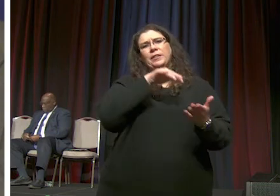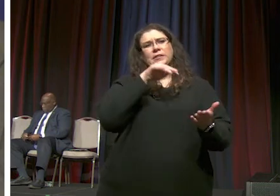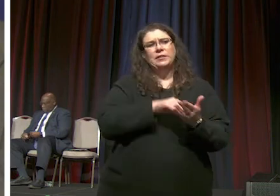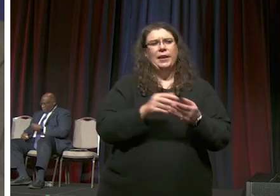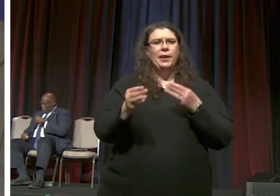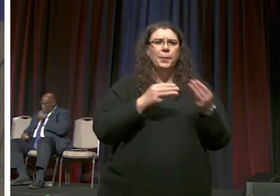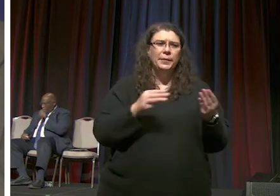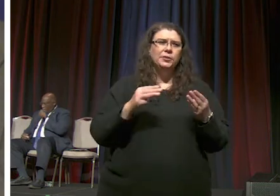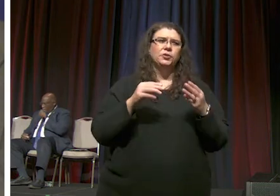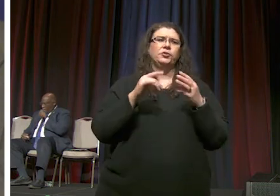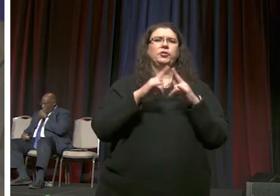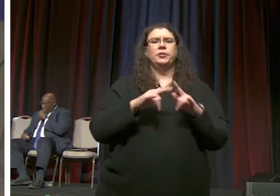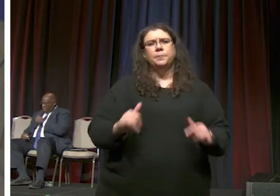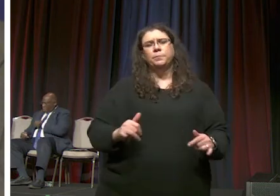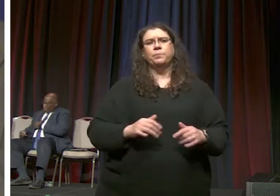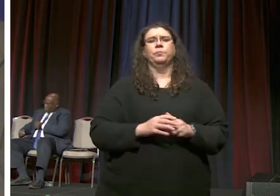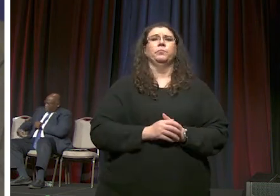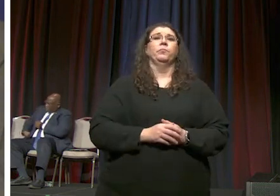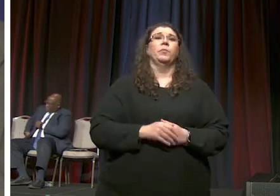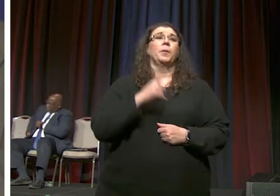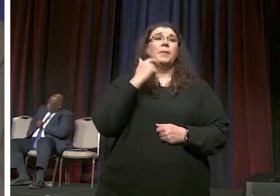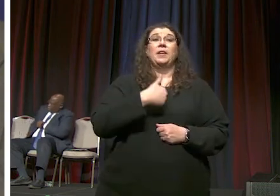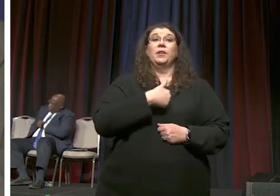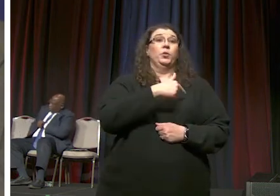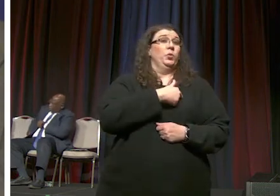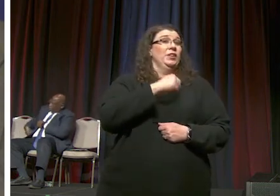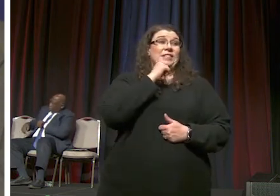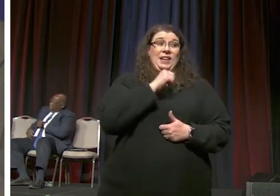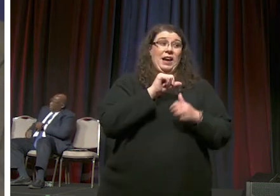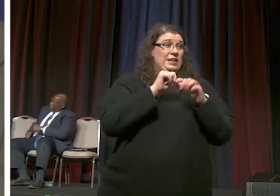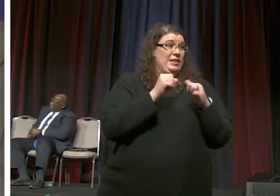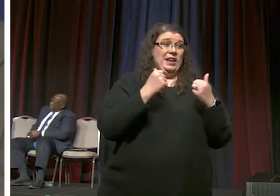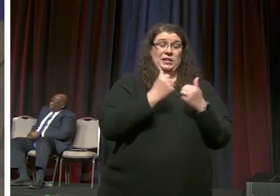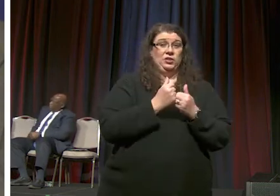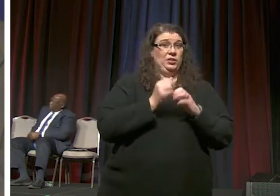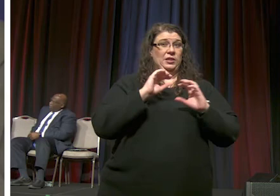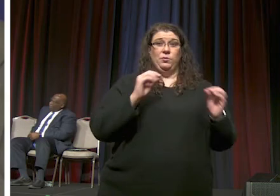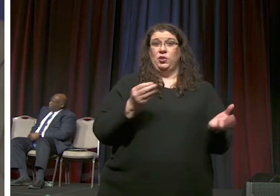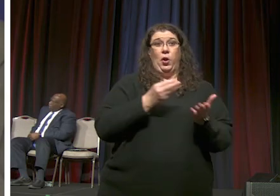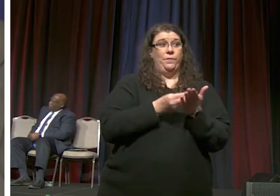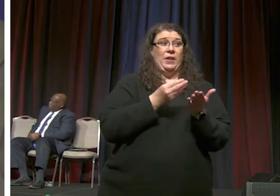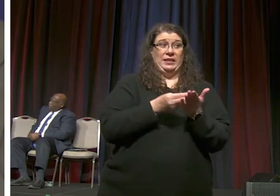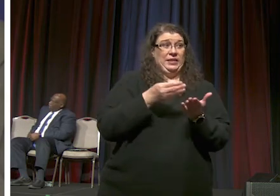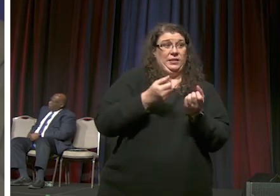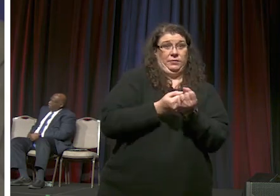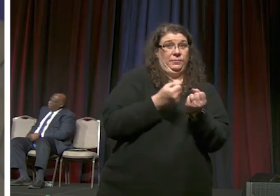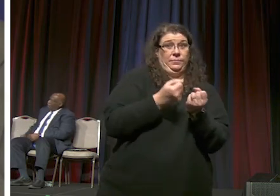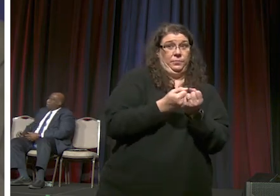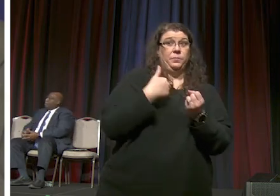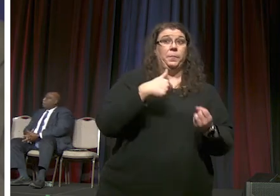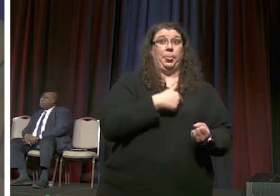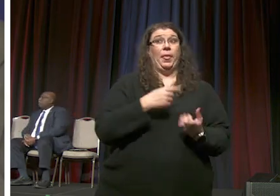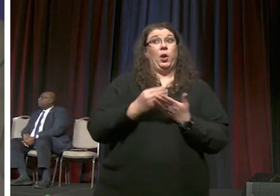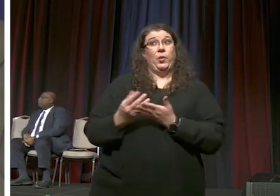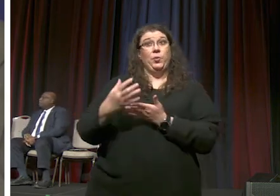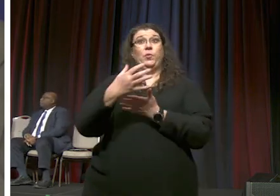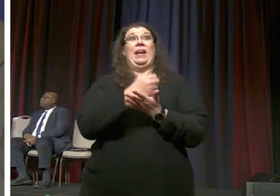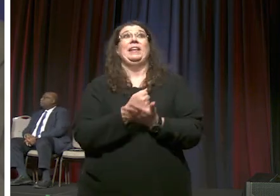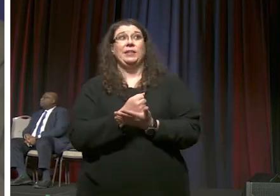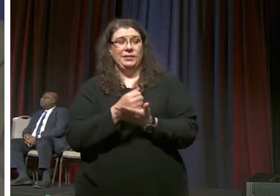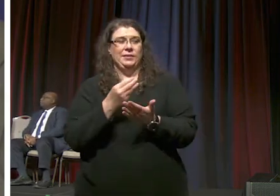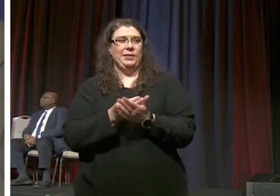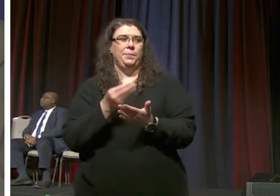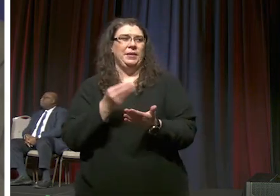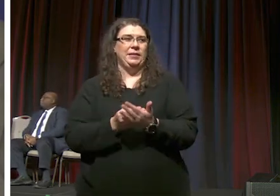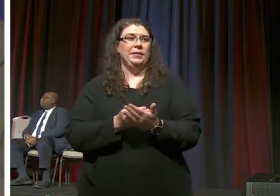and so um because we're not an agency there wasn't funding um and so we actually raised um the money so that